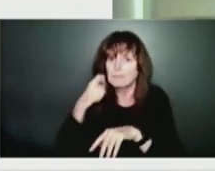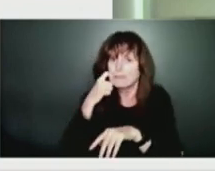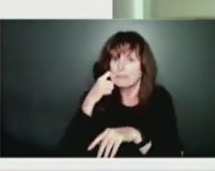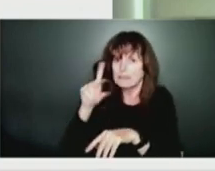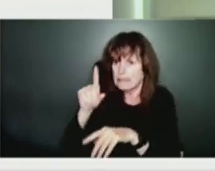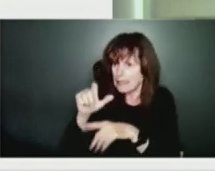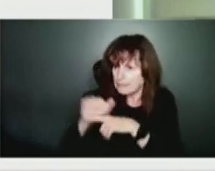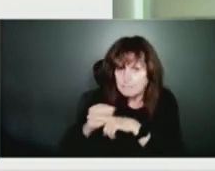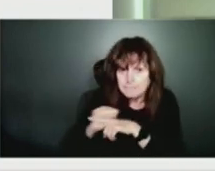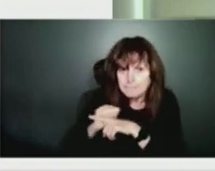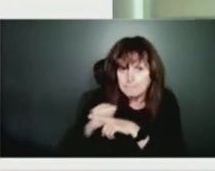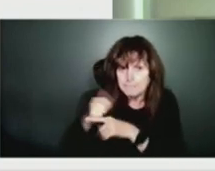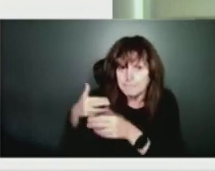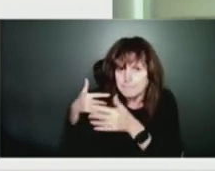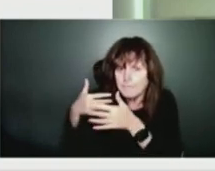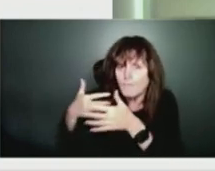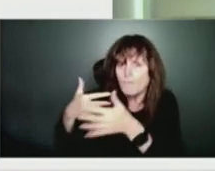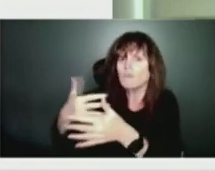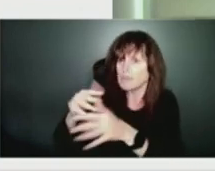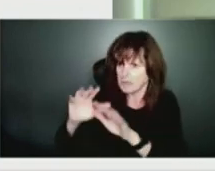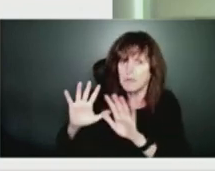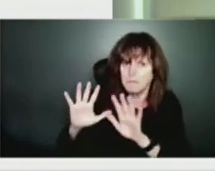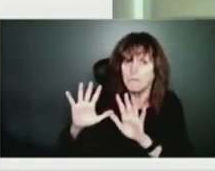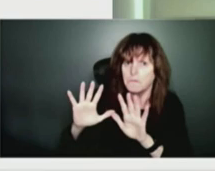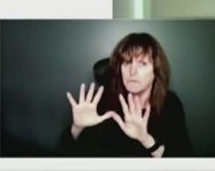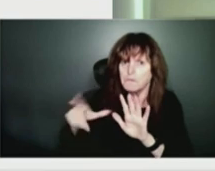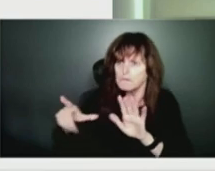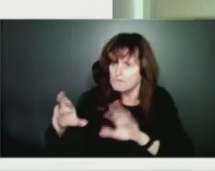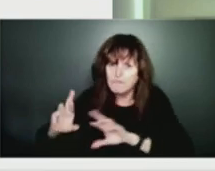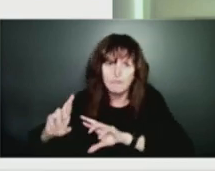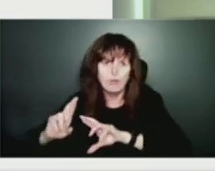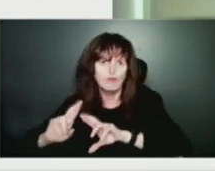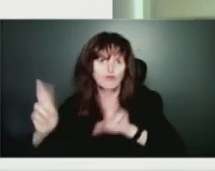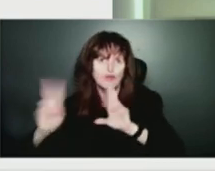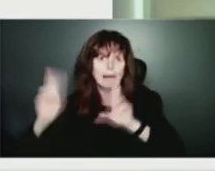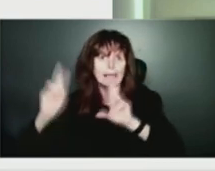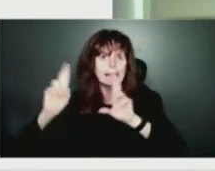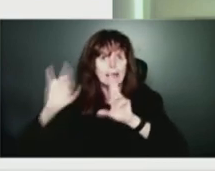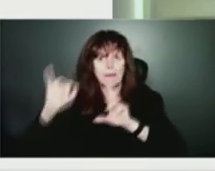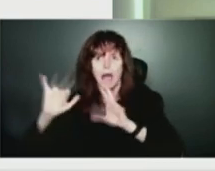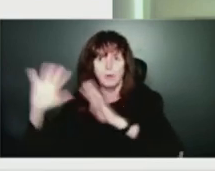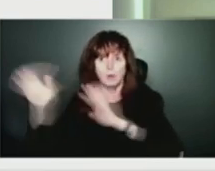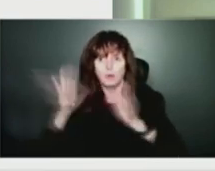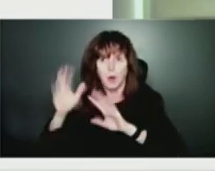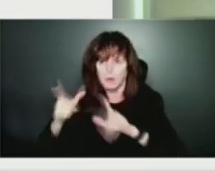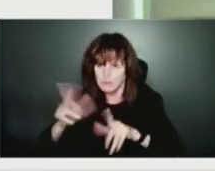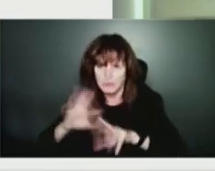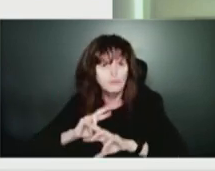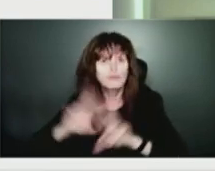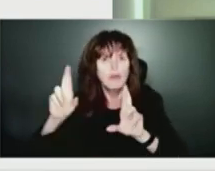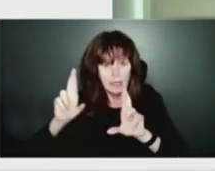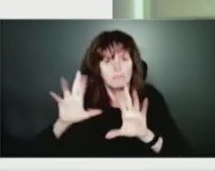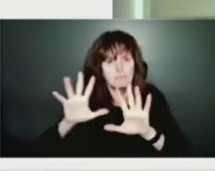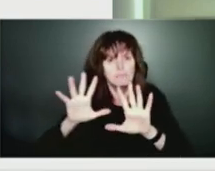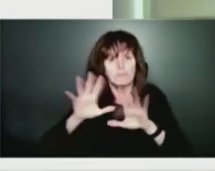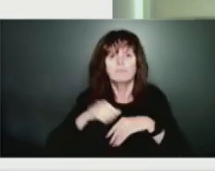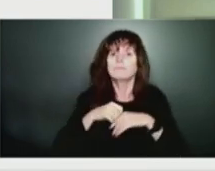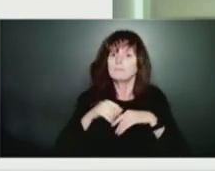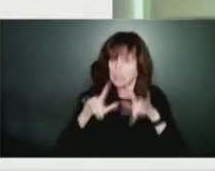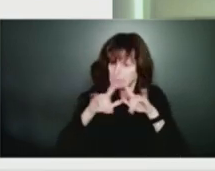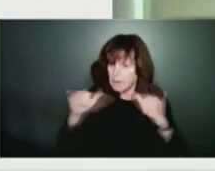we believe they'll be fully engaged in this storm. And we've reached out to them to just to identify who is going to be present